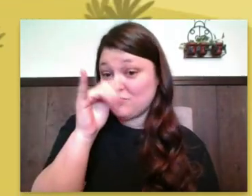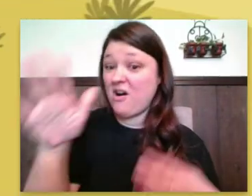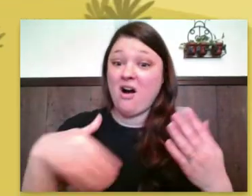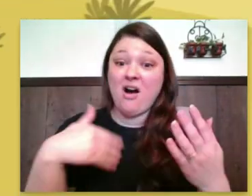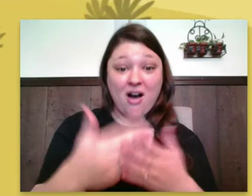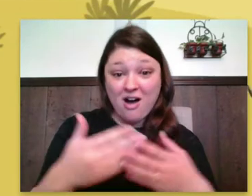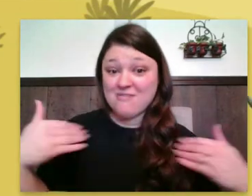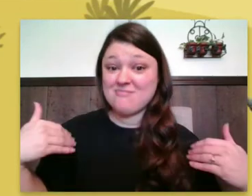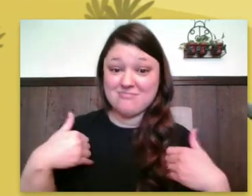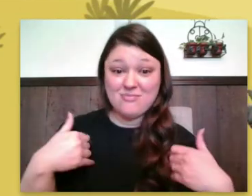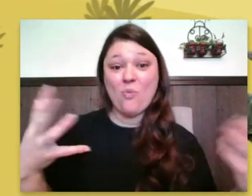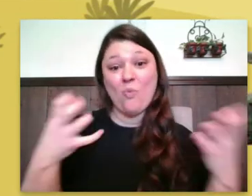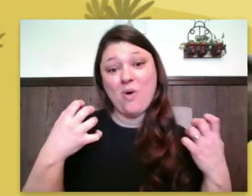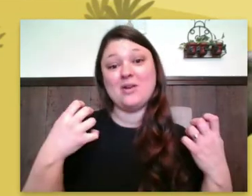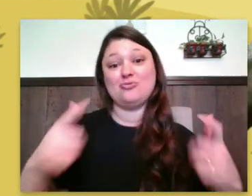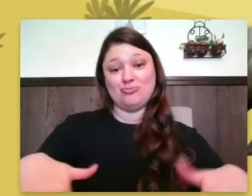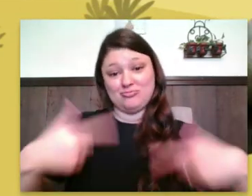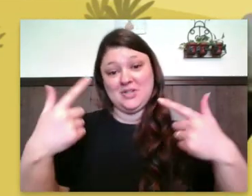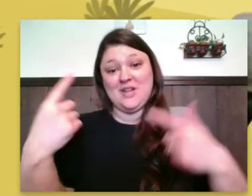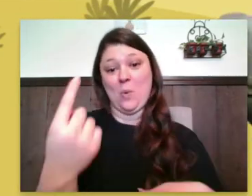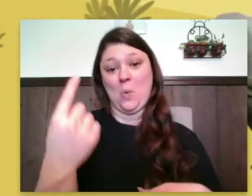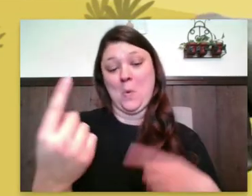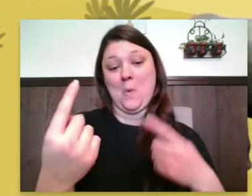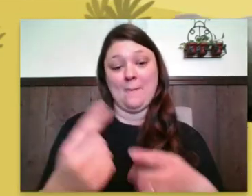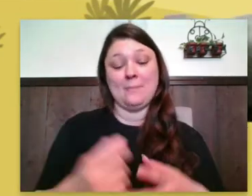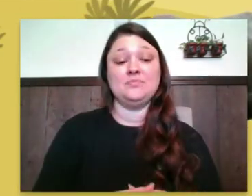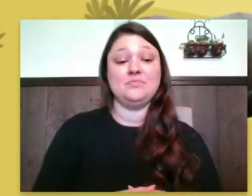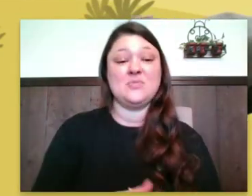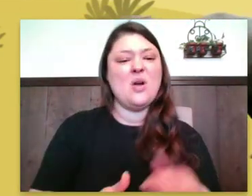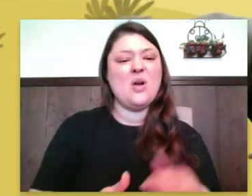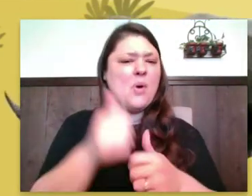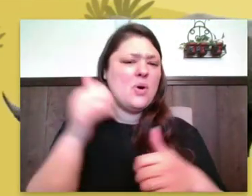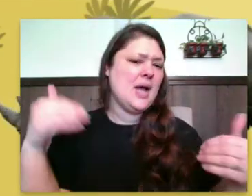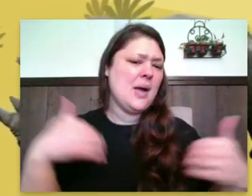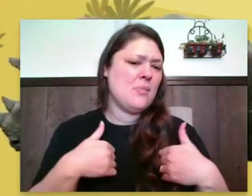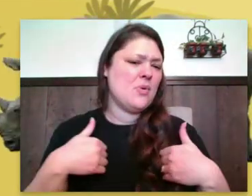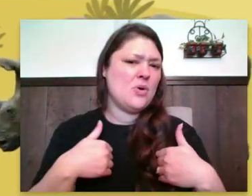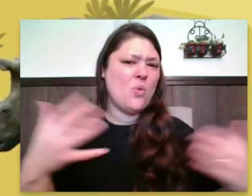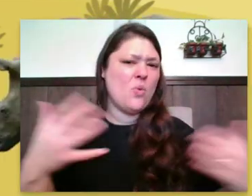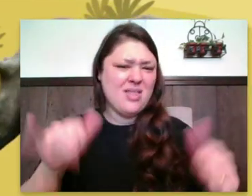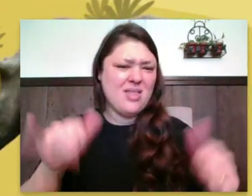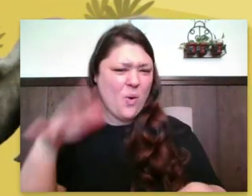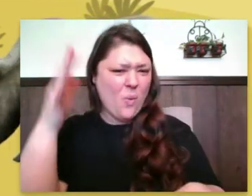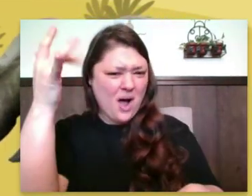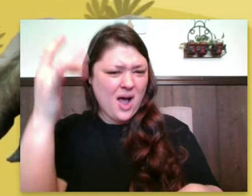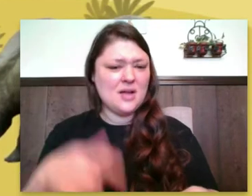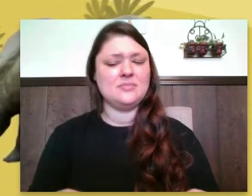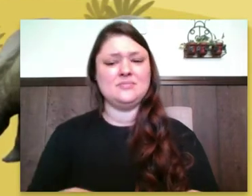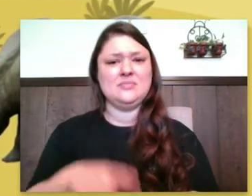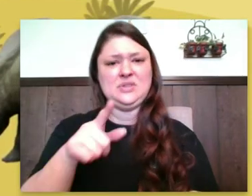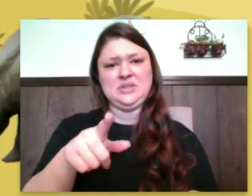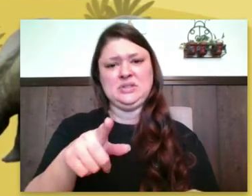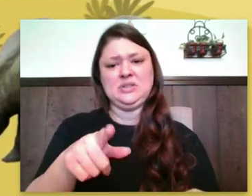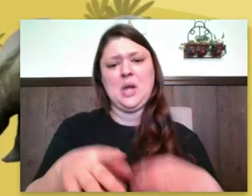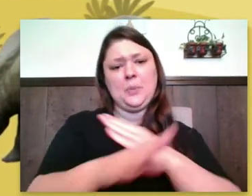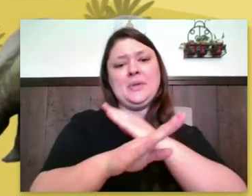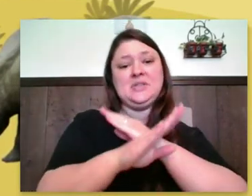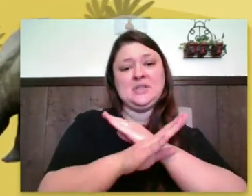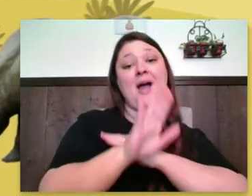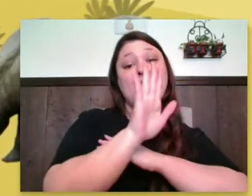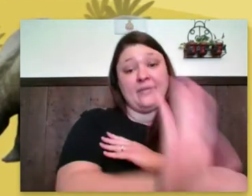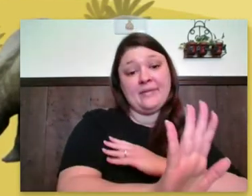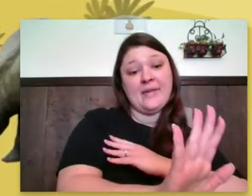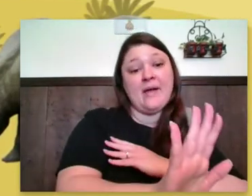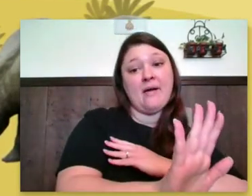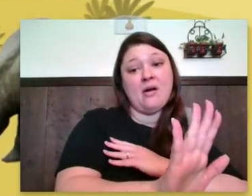Most solitary animals like being alone because they're territorial. Meaning they're protecting an area that